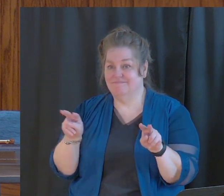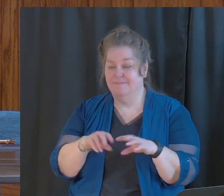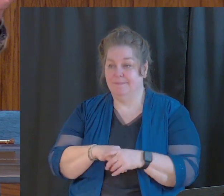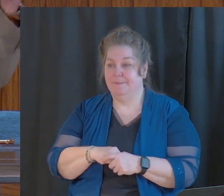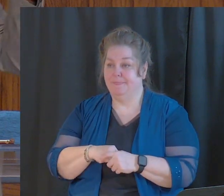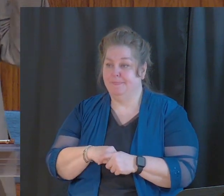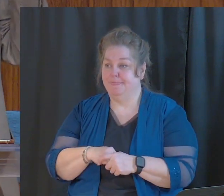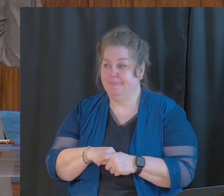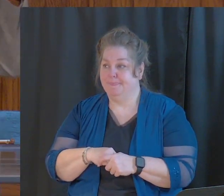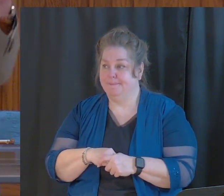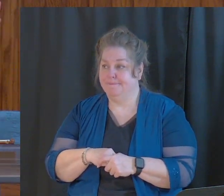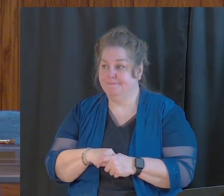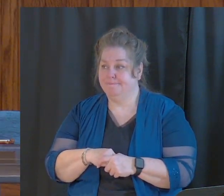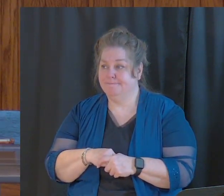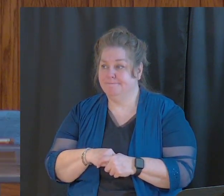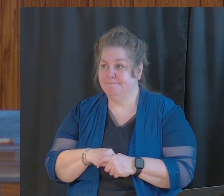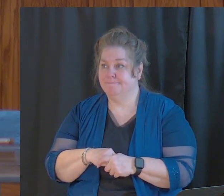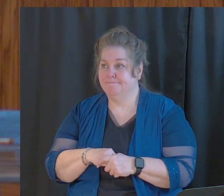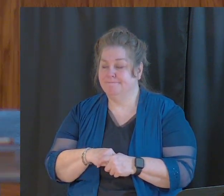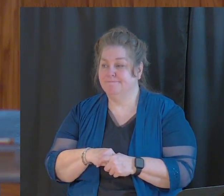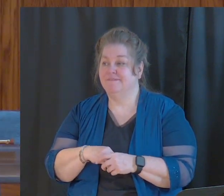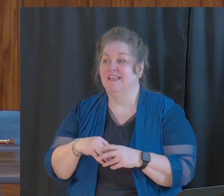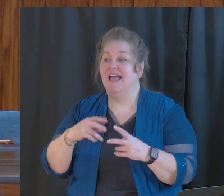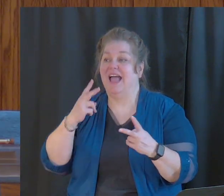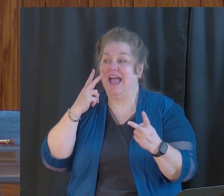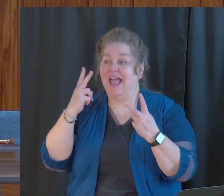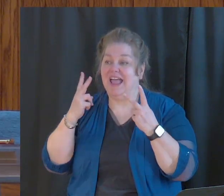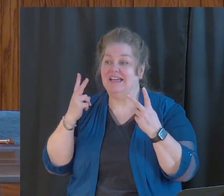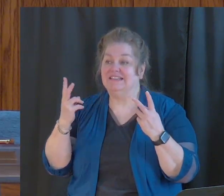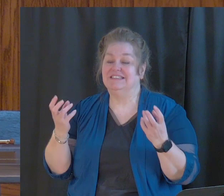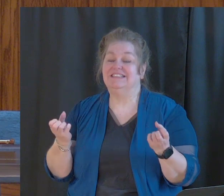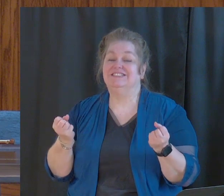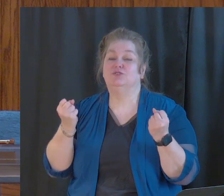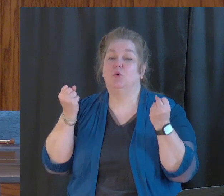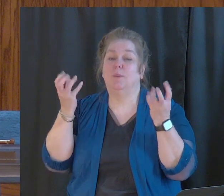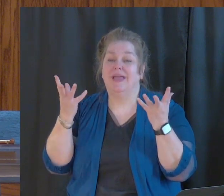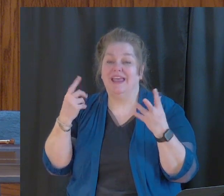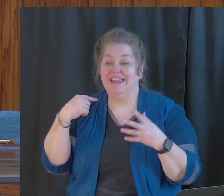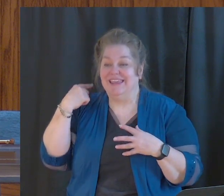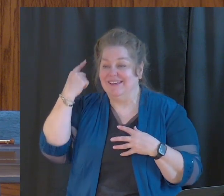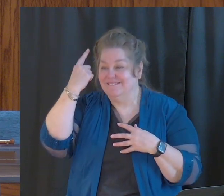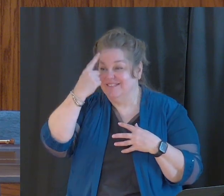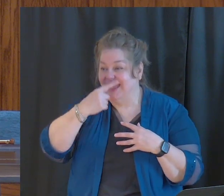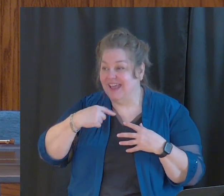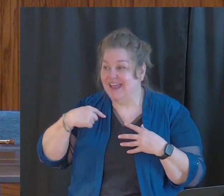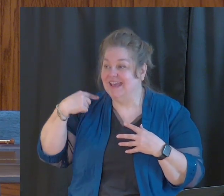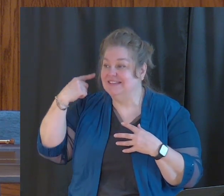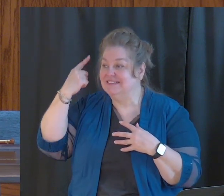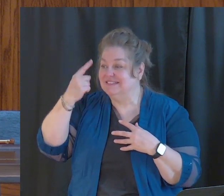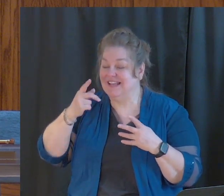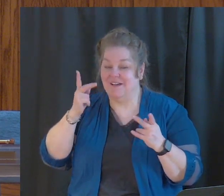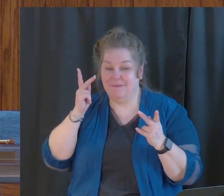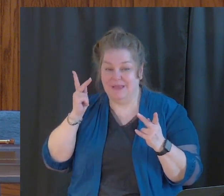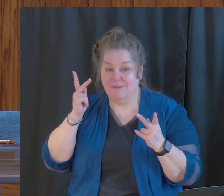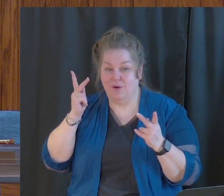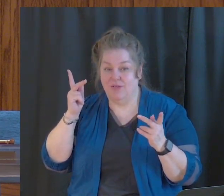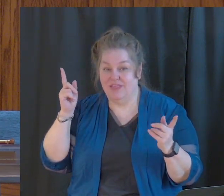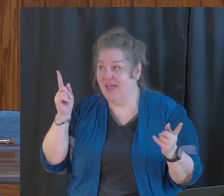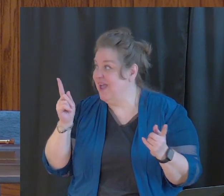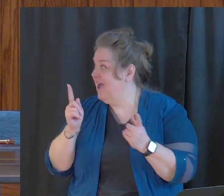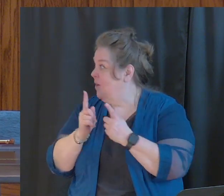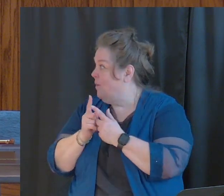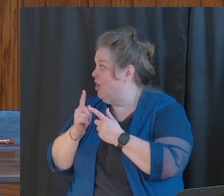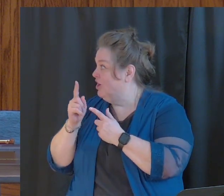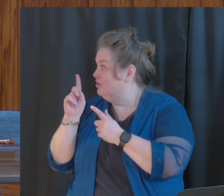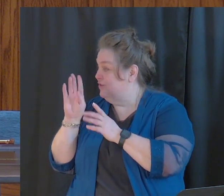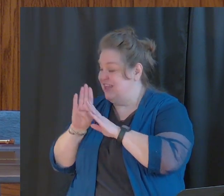and I see so many faces of people that have walked up through that door into that